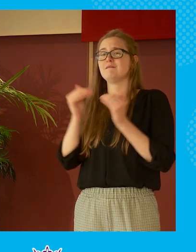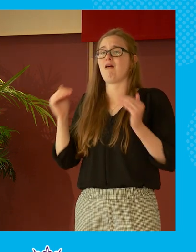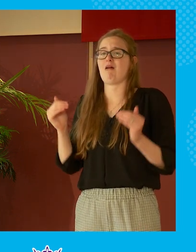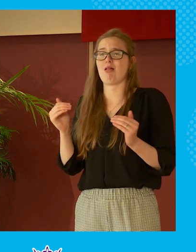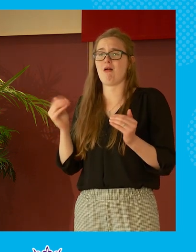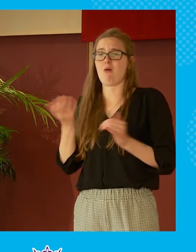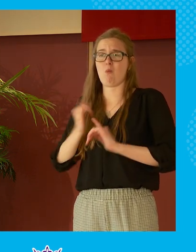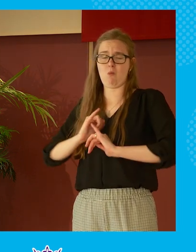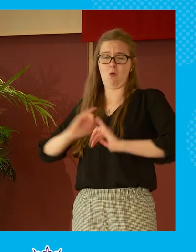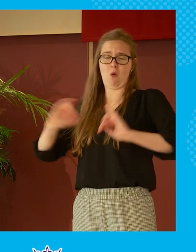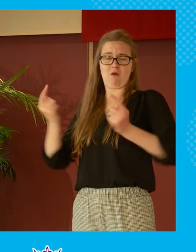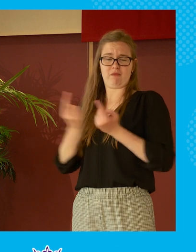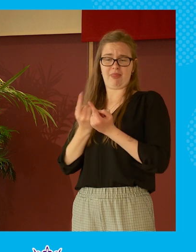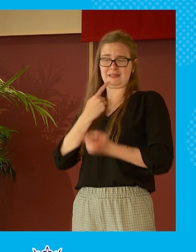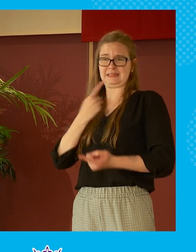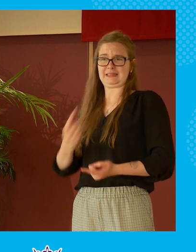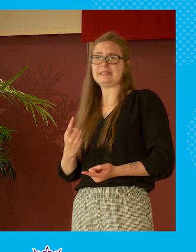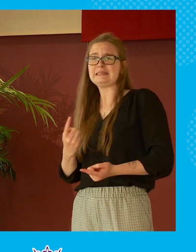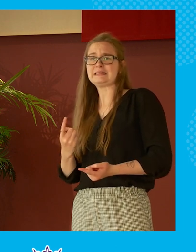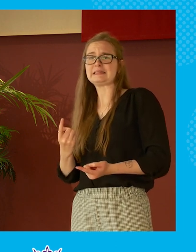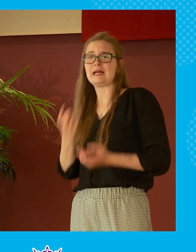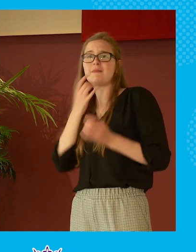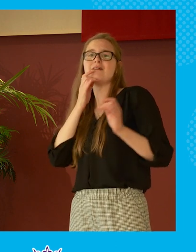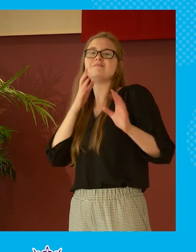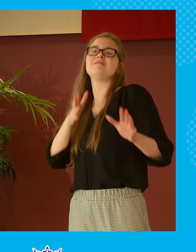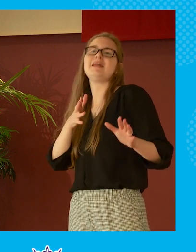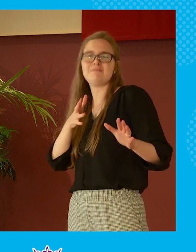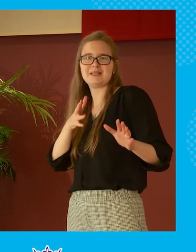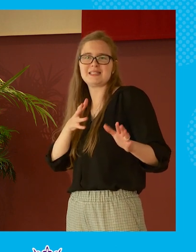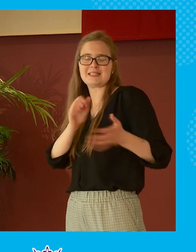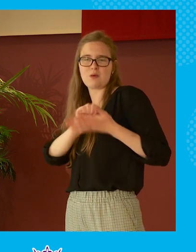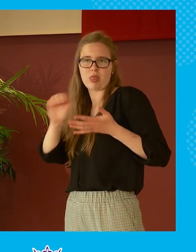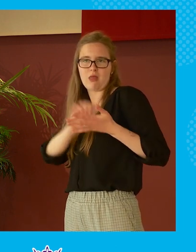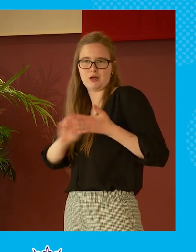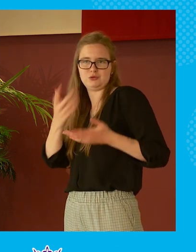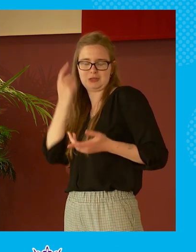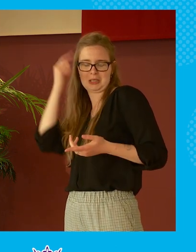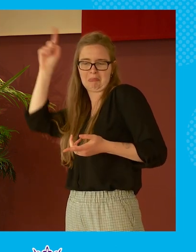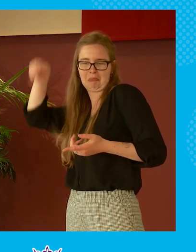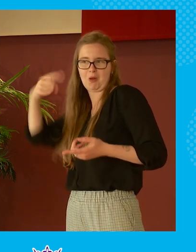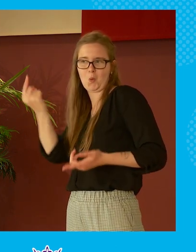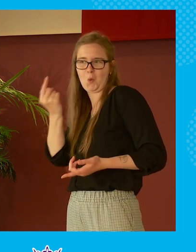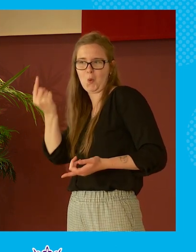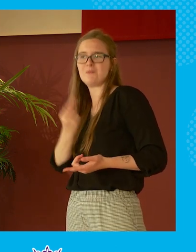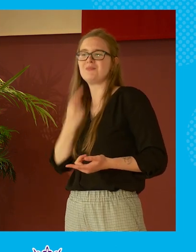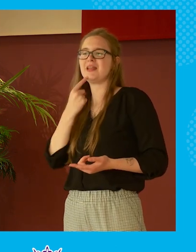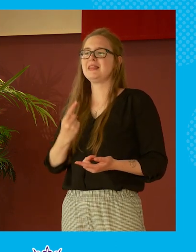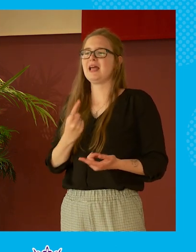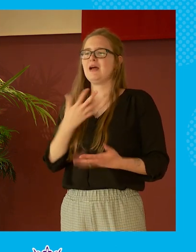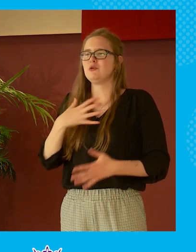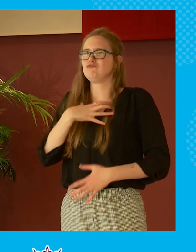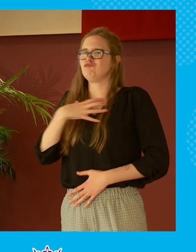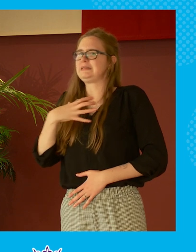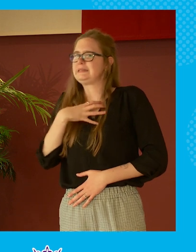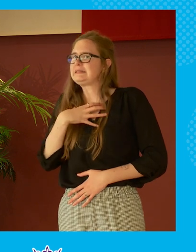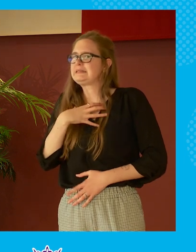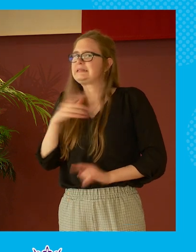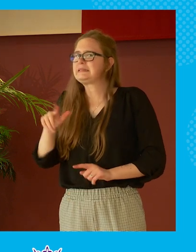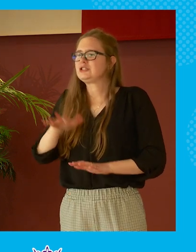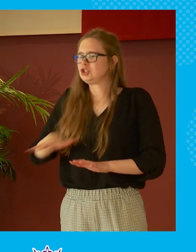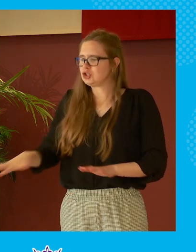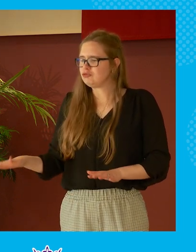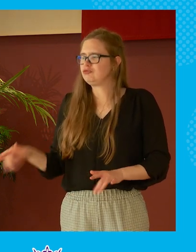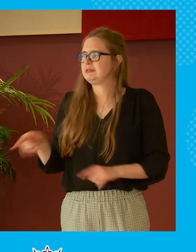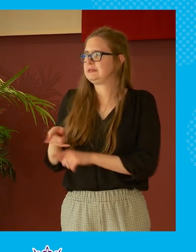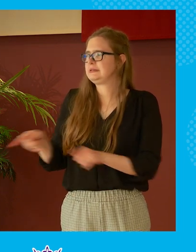ghastly things said about a very famous author you can guess who um and i found it really quite frightening that these children